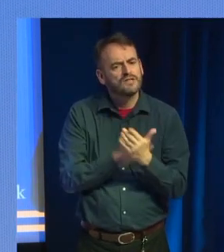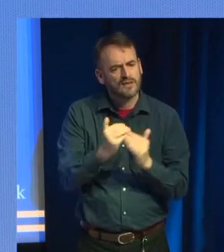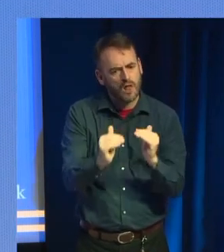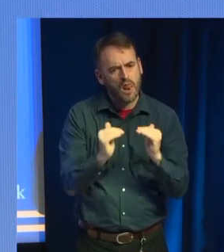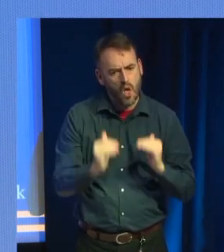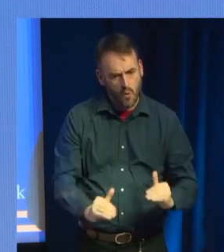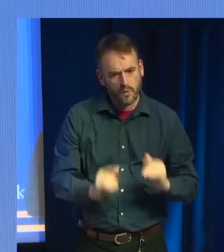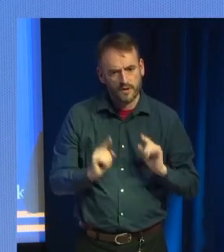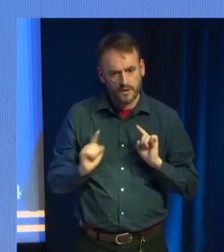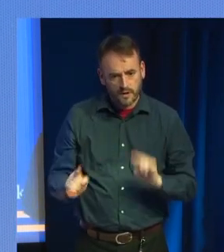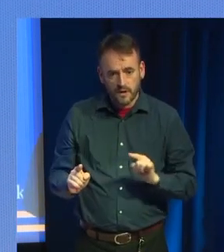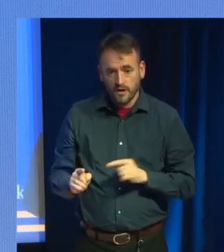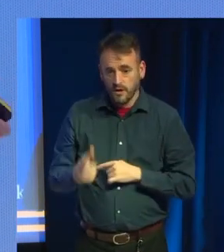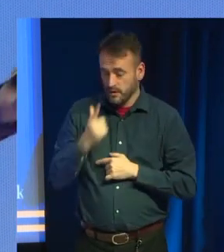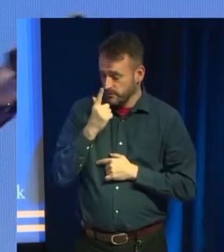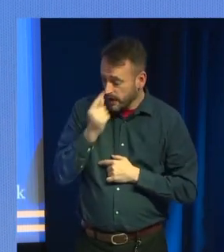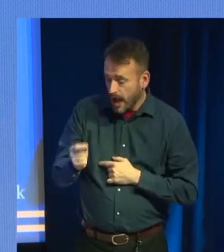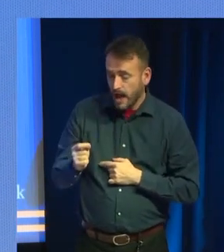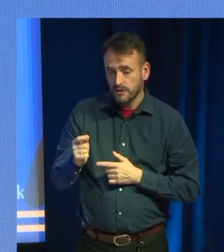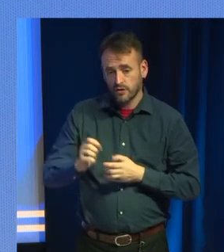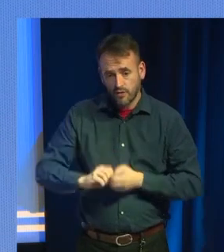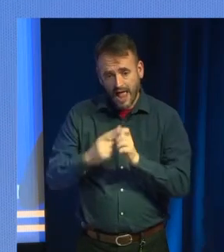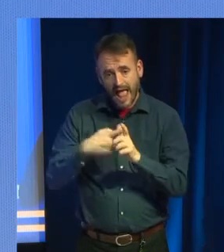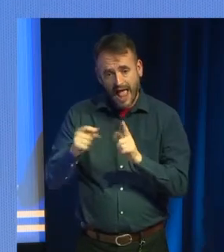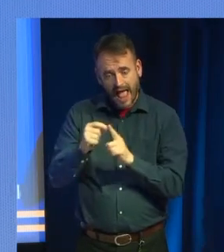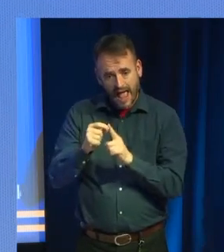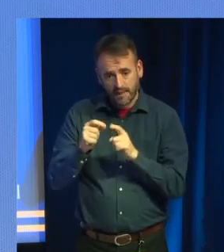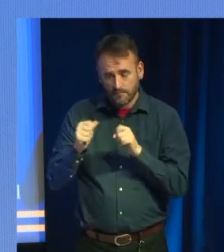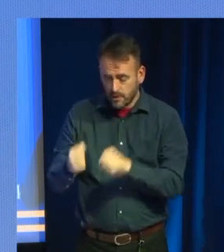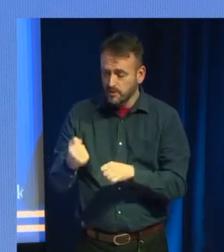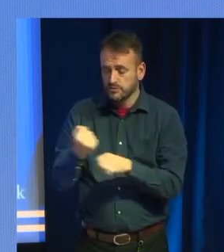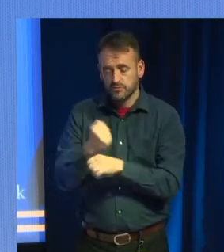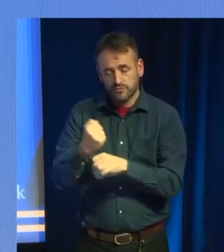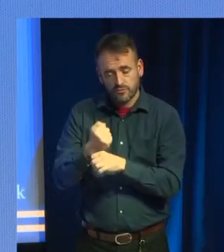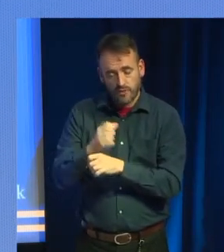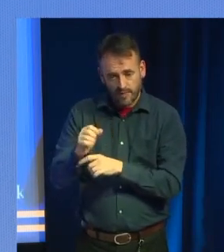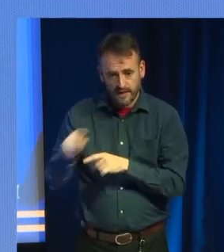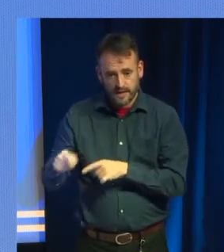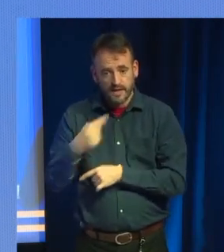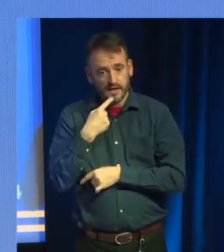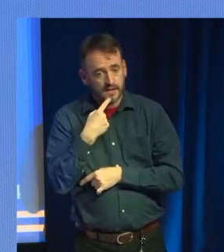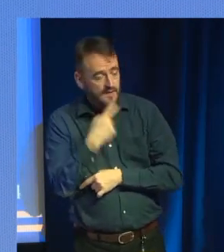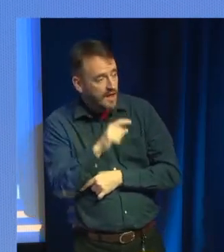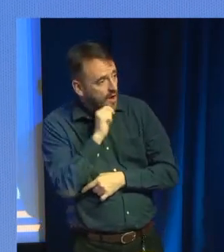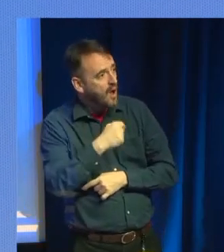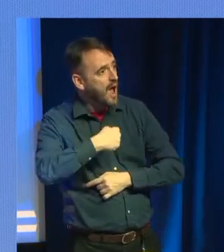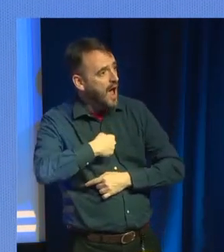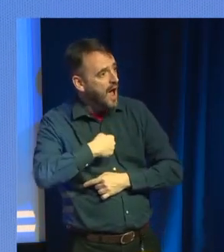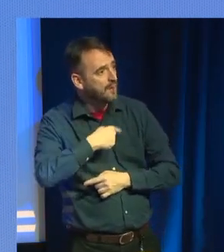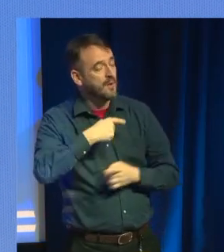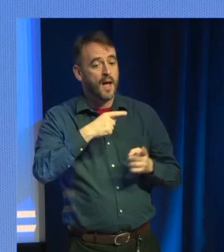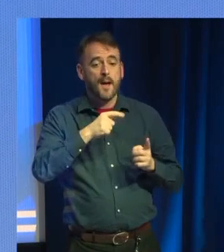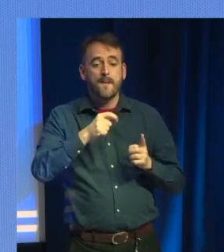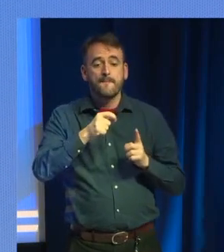does nothing. Just say, oh, hello, I'm a pie man game. We'll be coming soon. Amazon will approve it. And then